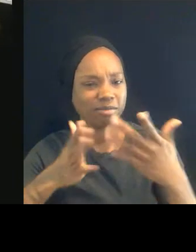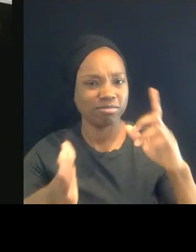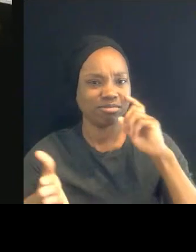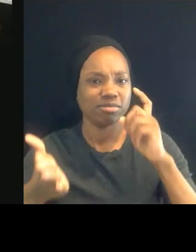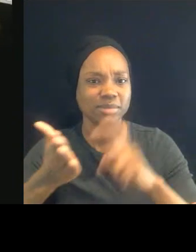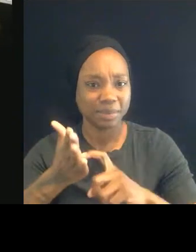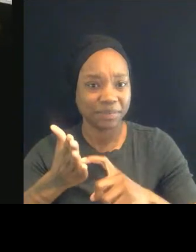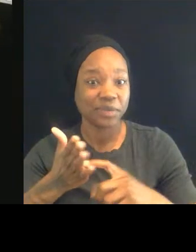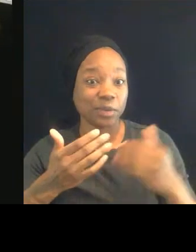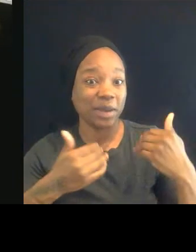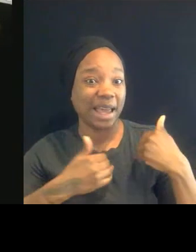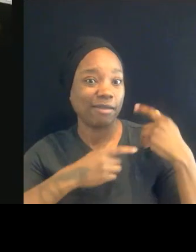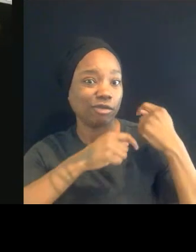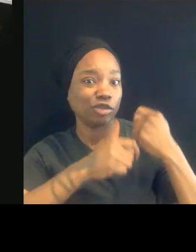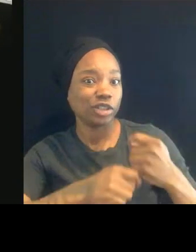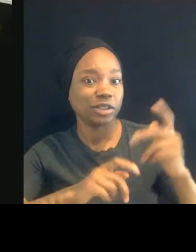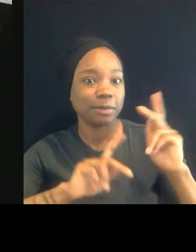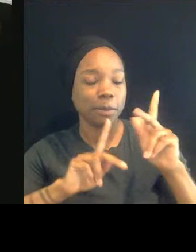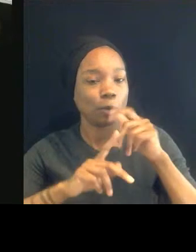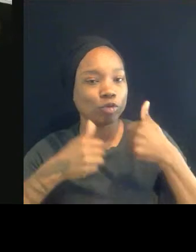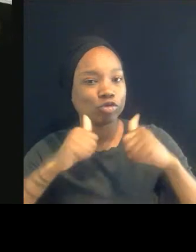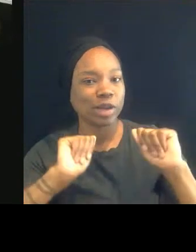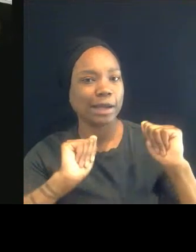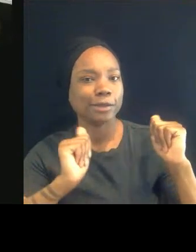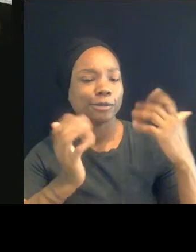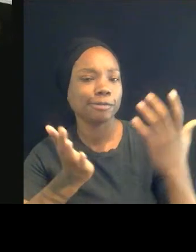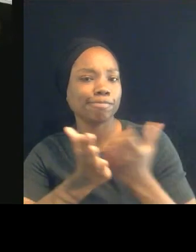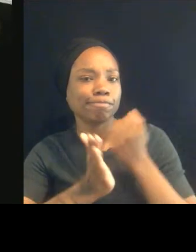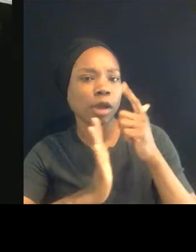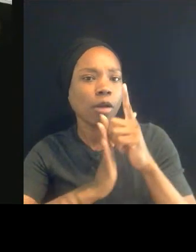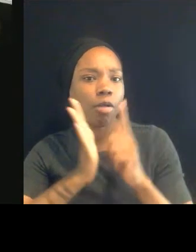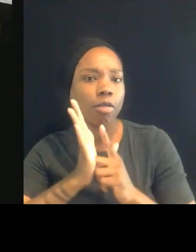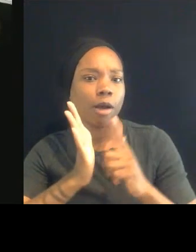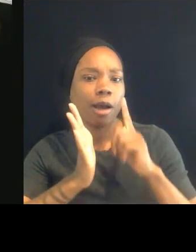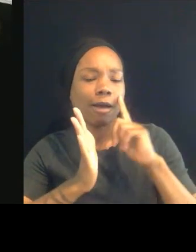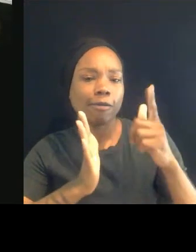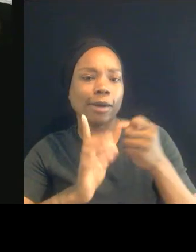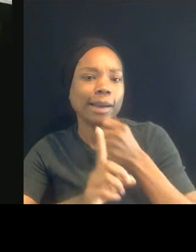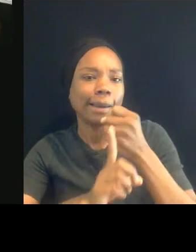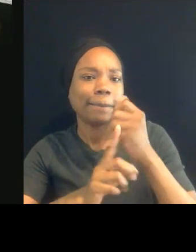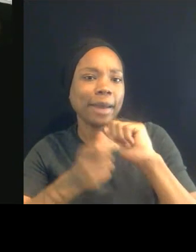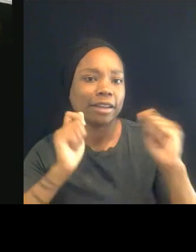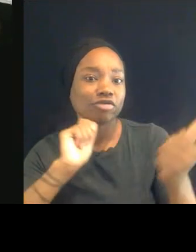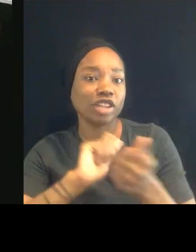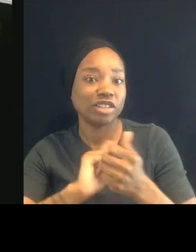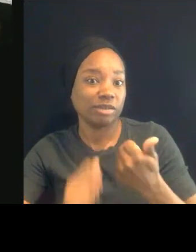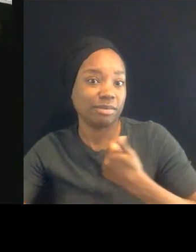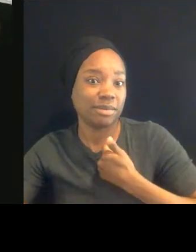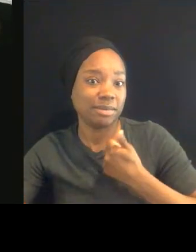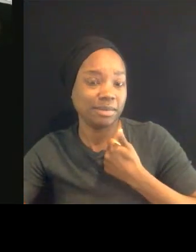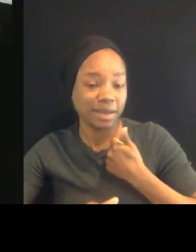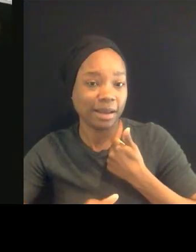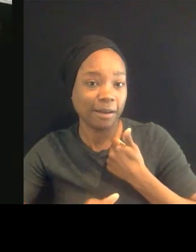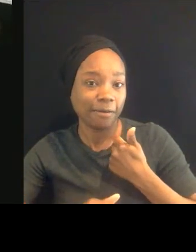and as a person who has dealt with in the system through the law, and tried to make change. What does this moment mean to you?